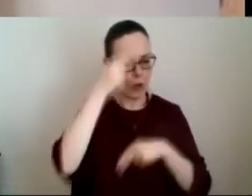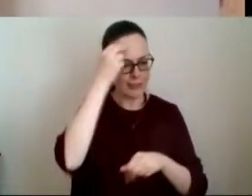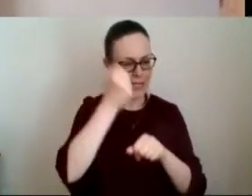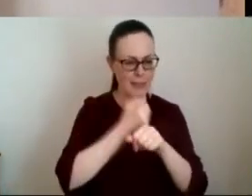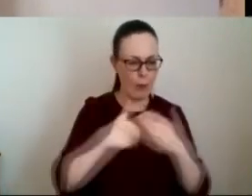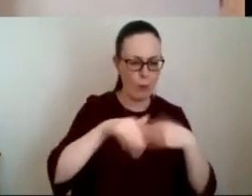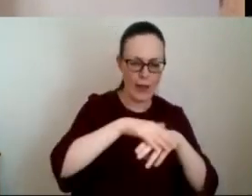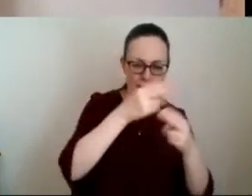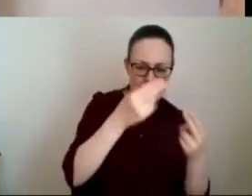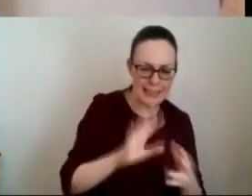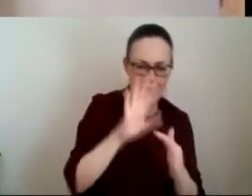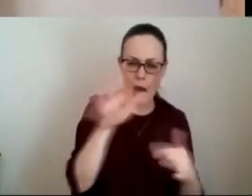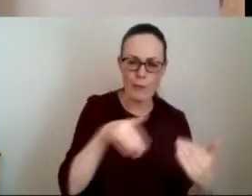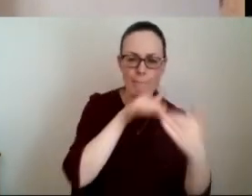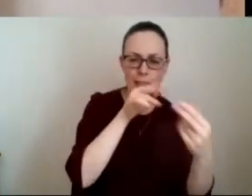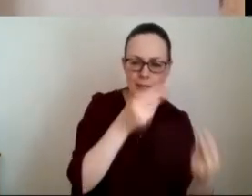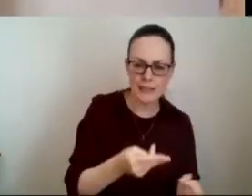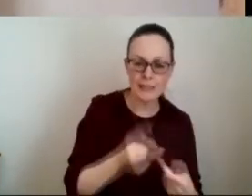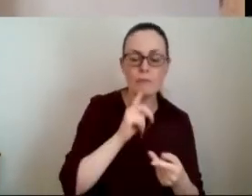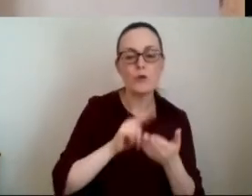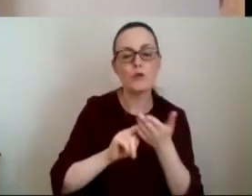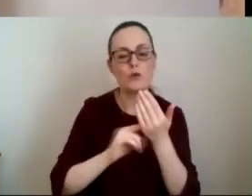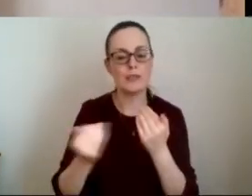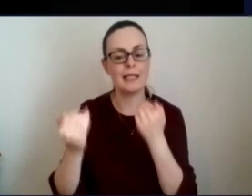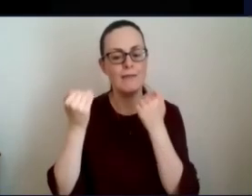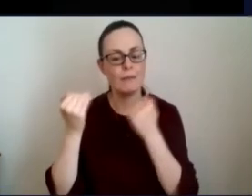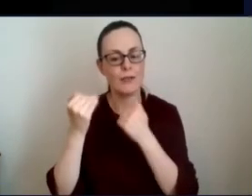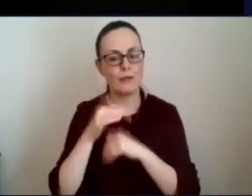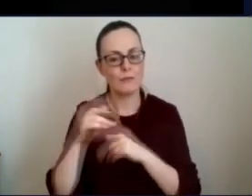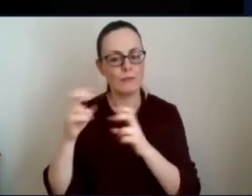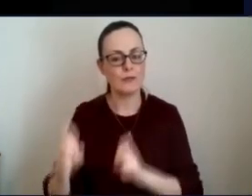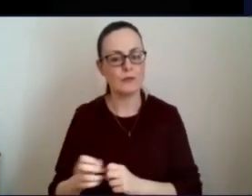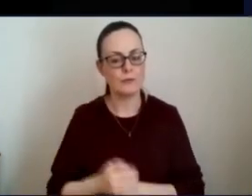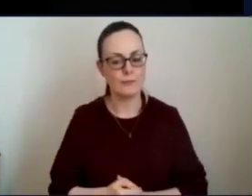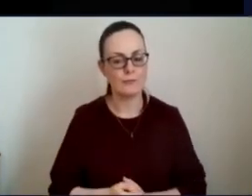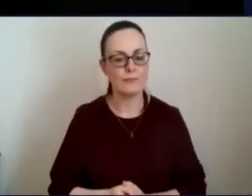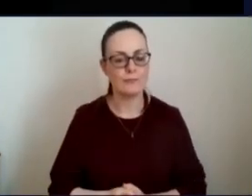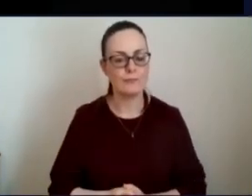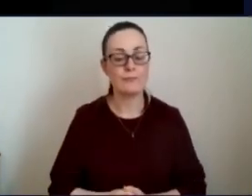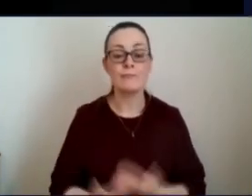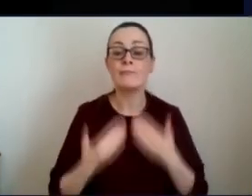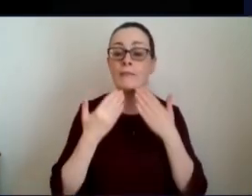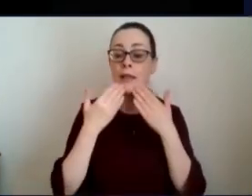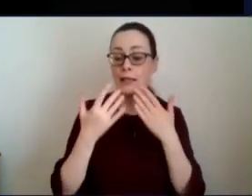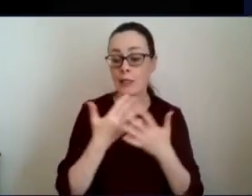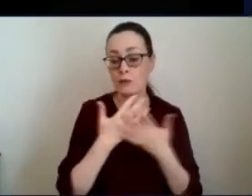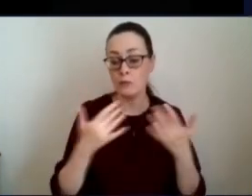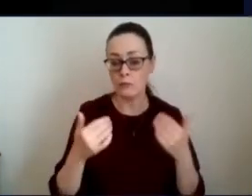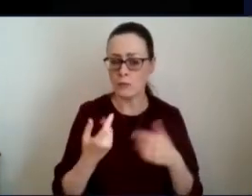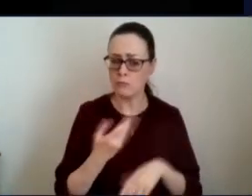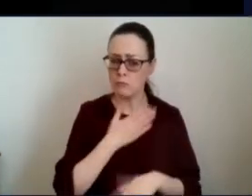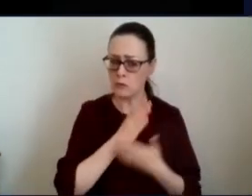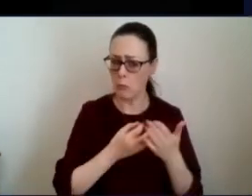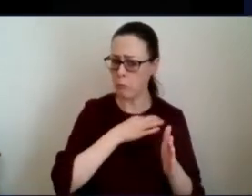can be addressed using information forward thanks very much judah some really excellent